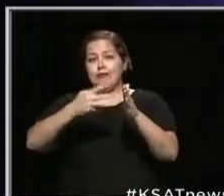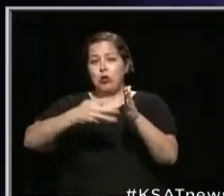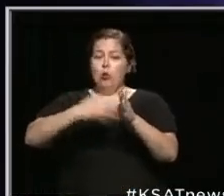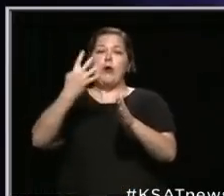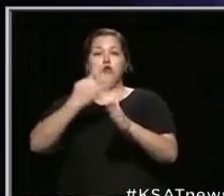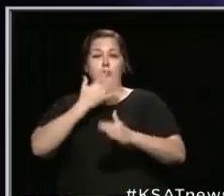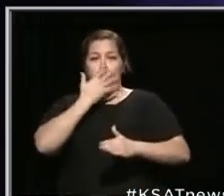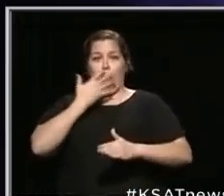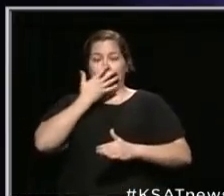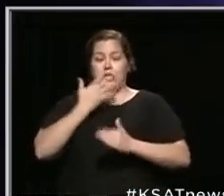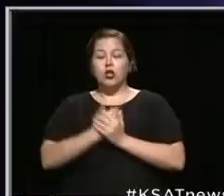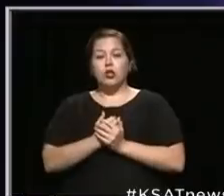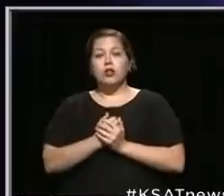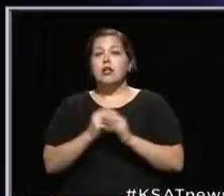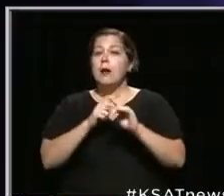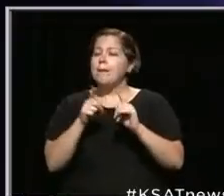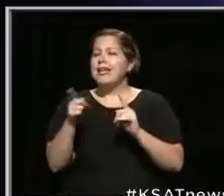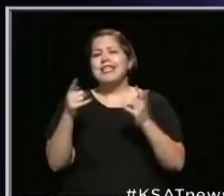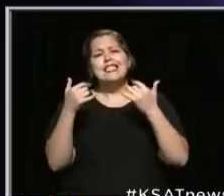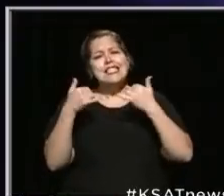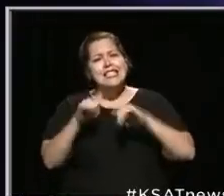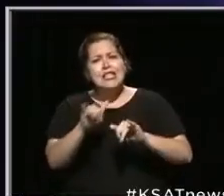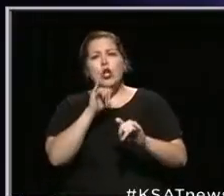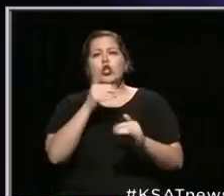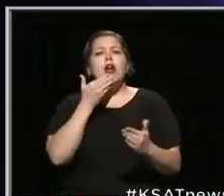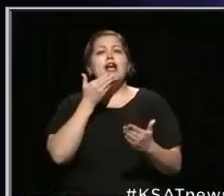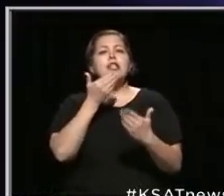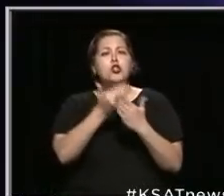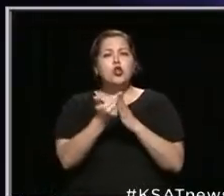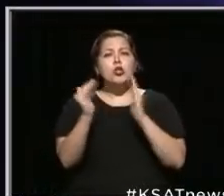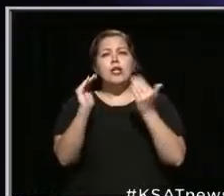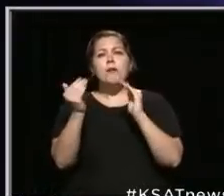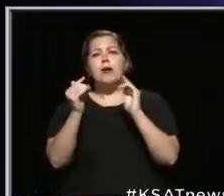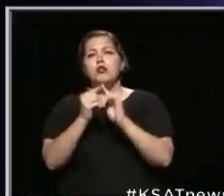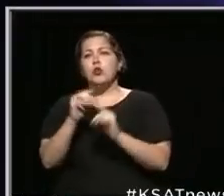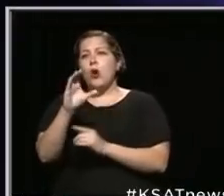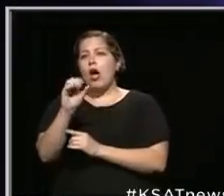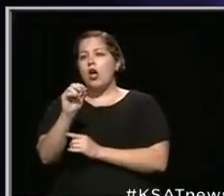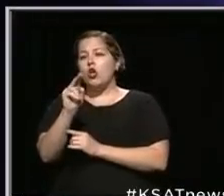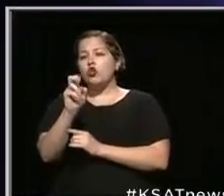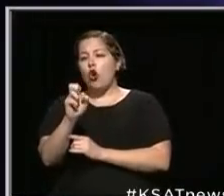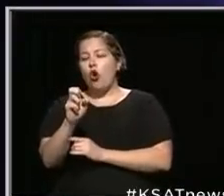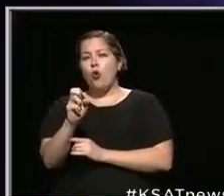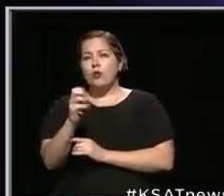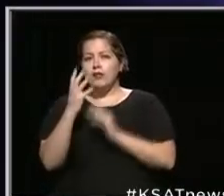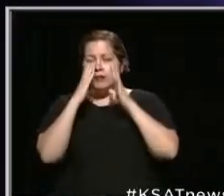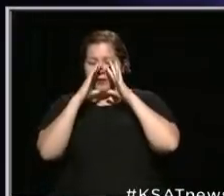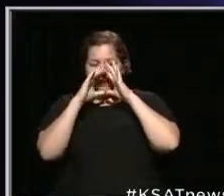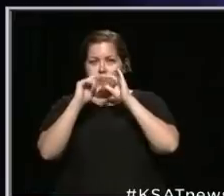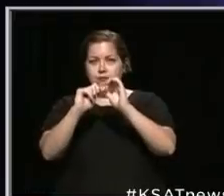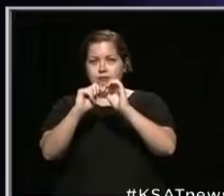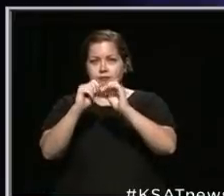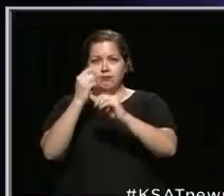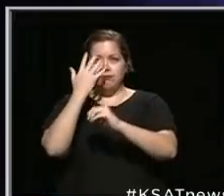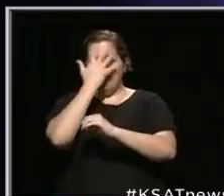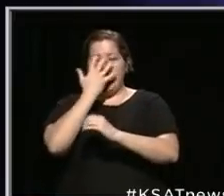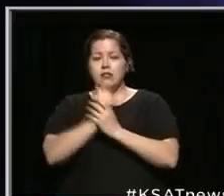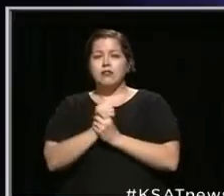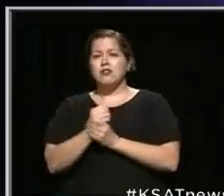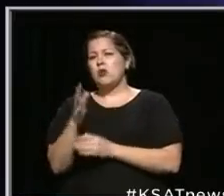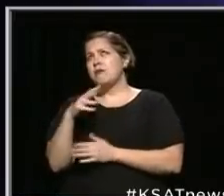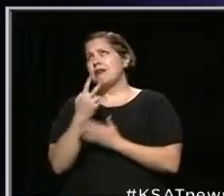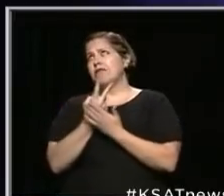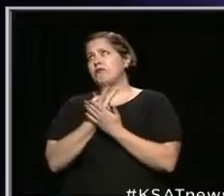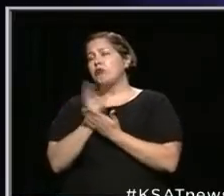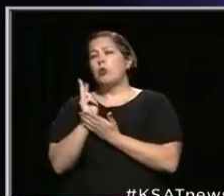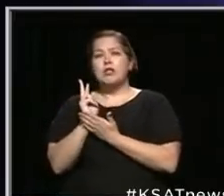right in here, but it's still not as good as a cone face mask. So, I guess it's about two